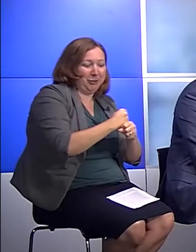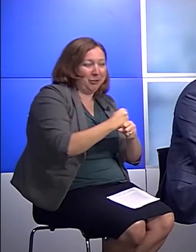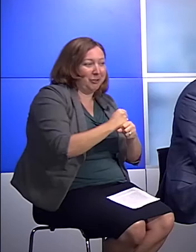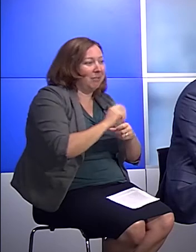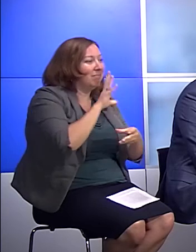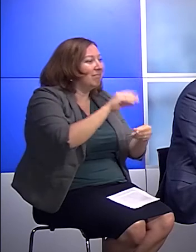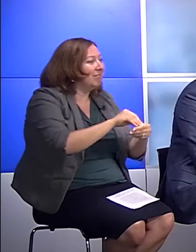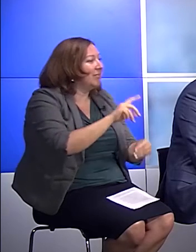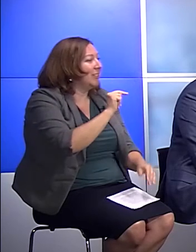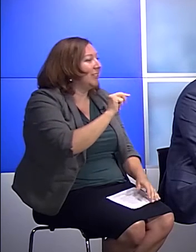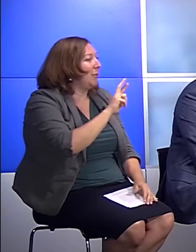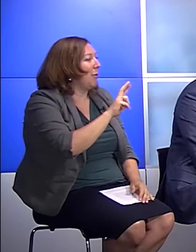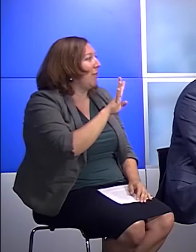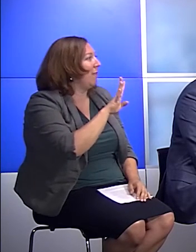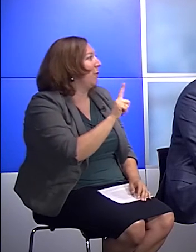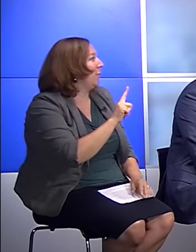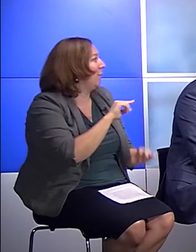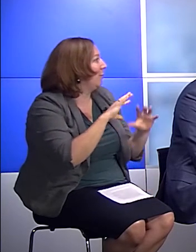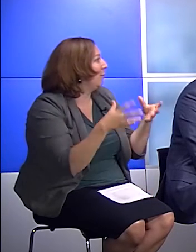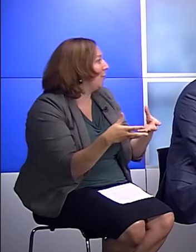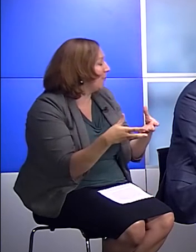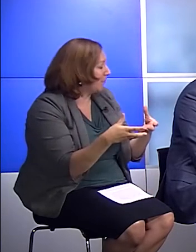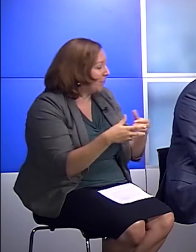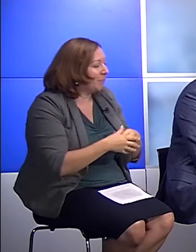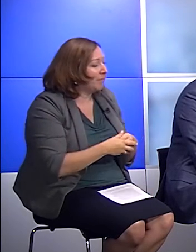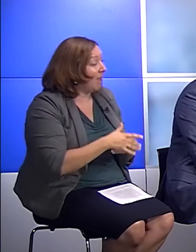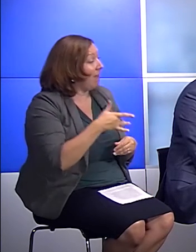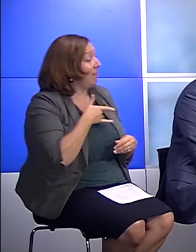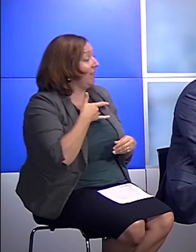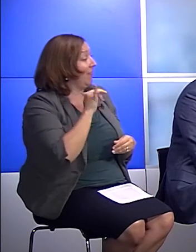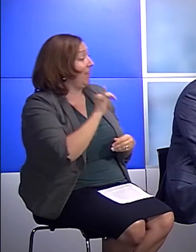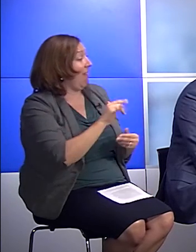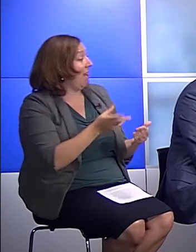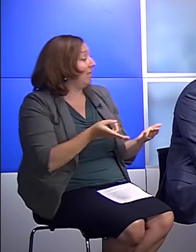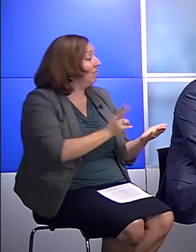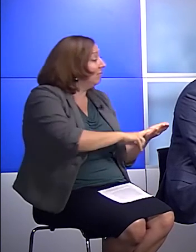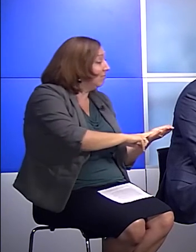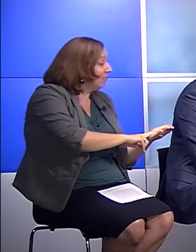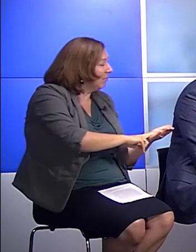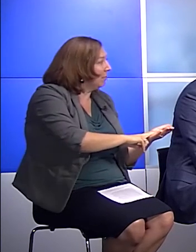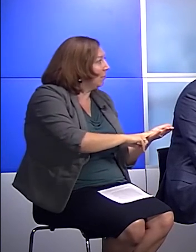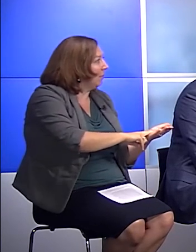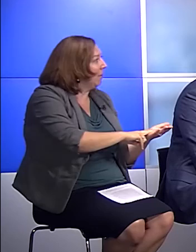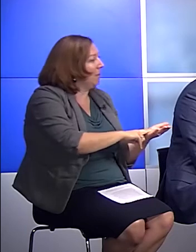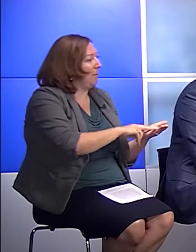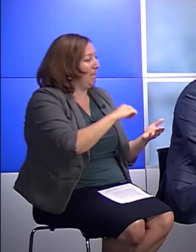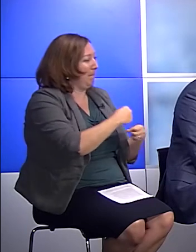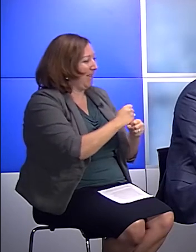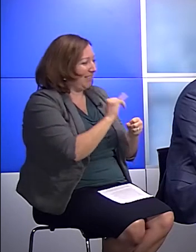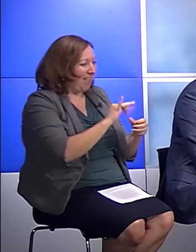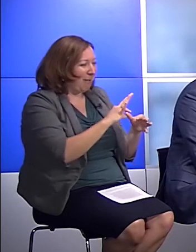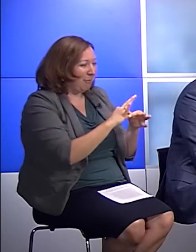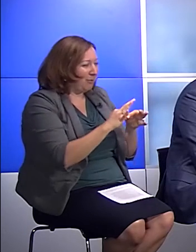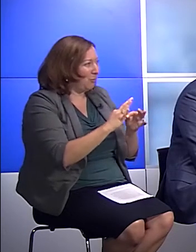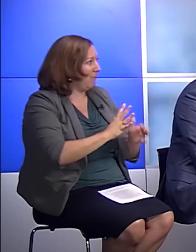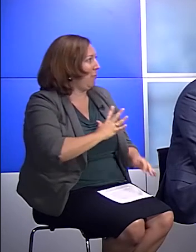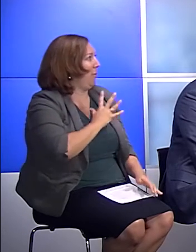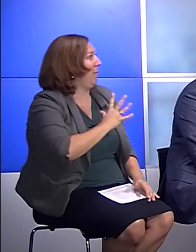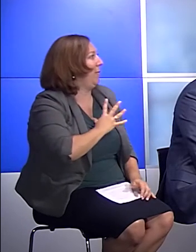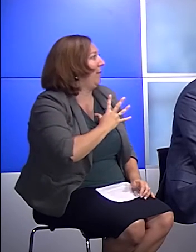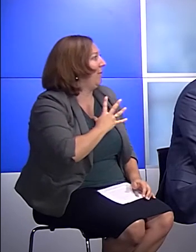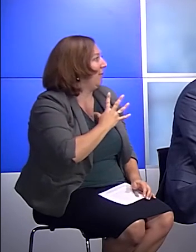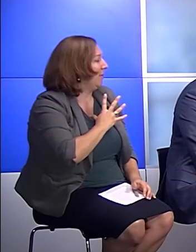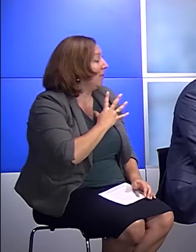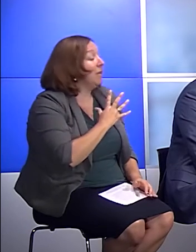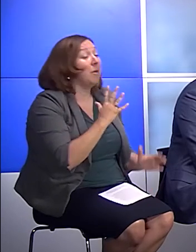and I think the agreement formalizes that relationship and then hopefully allows us to interact